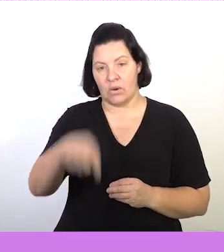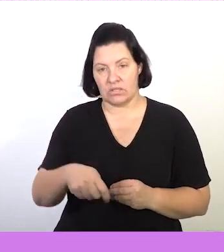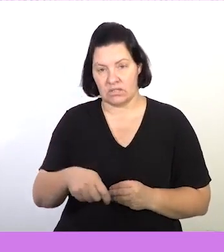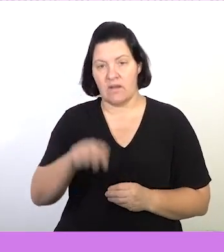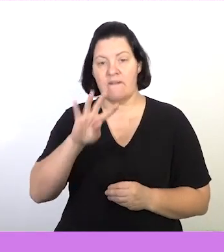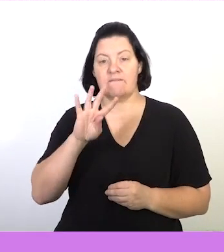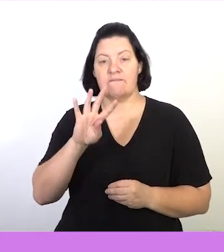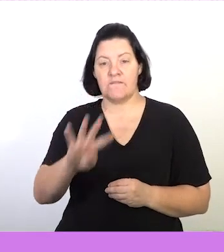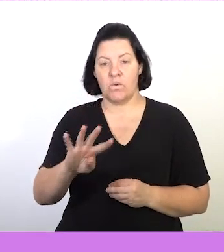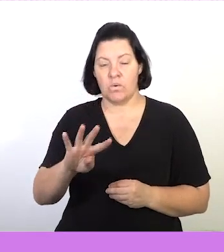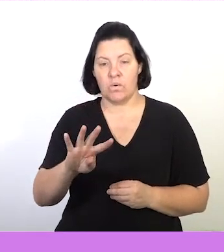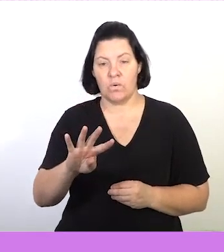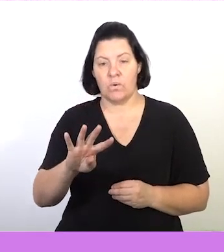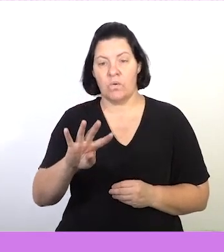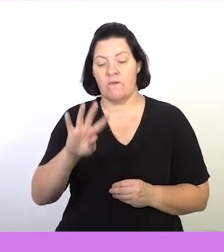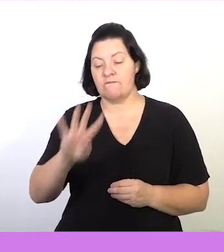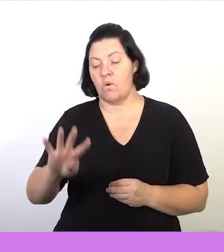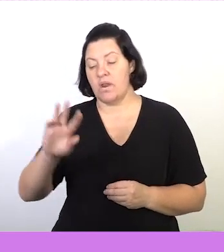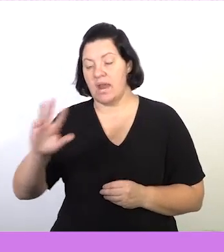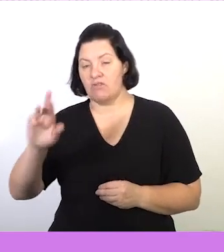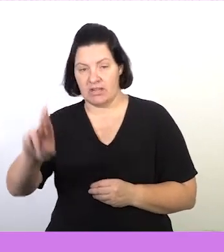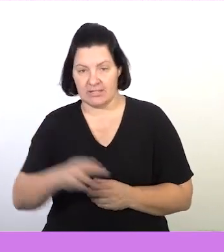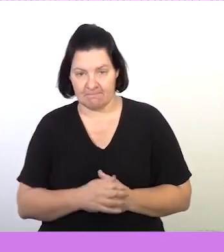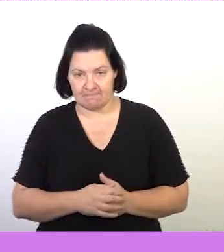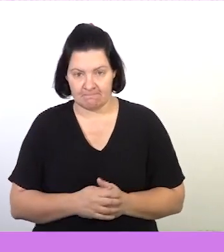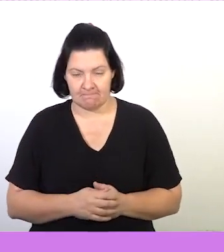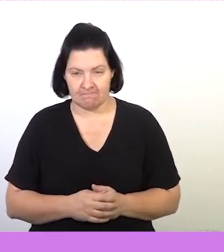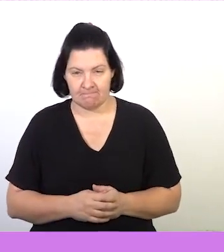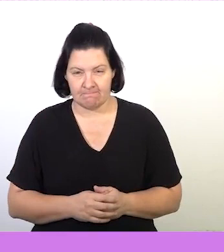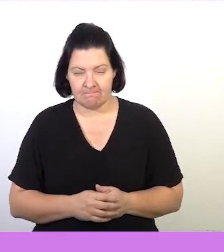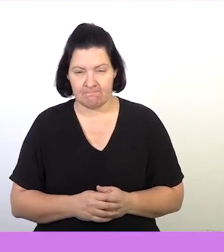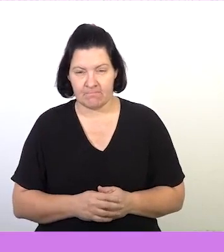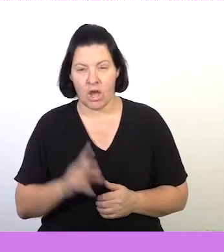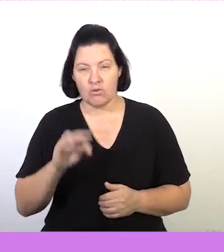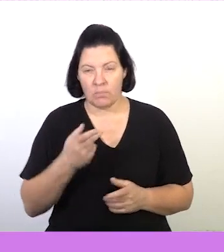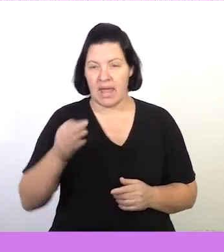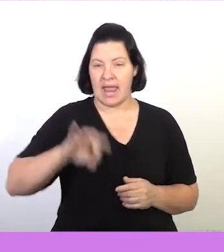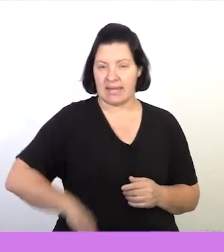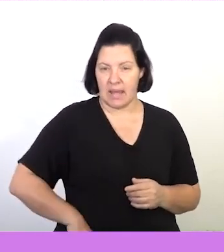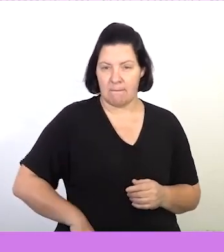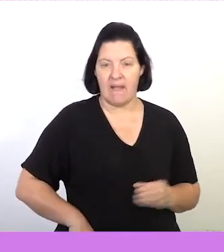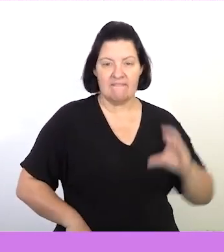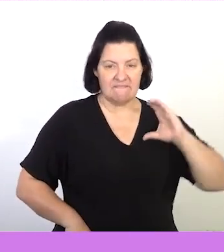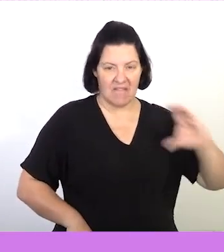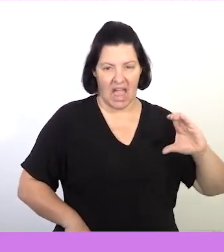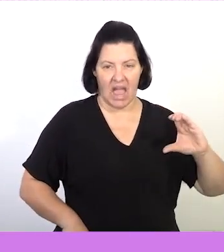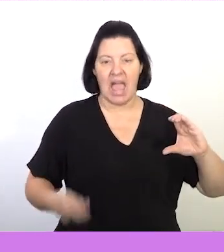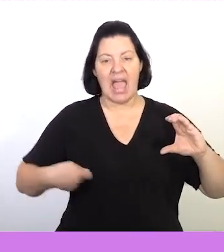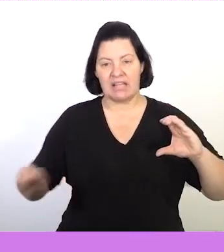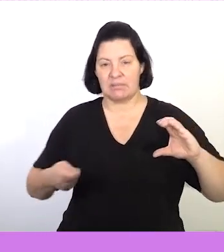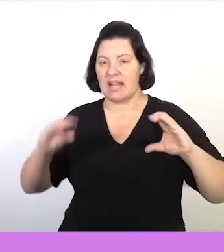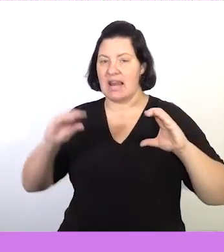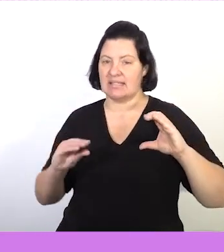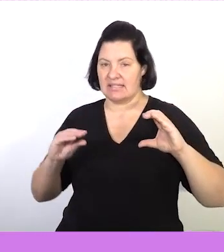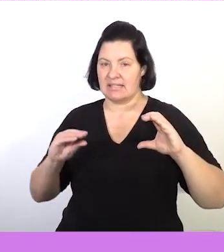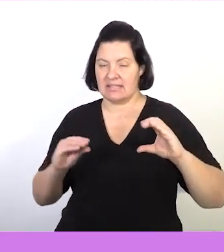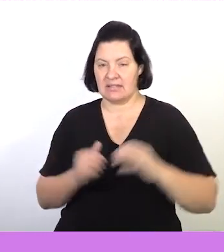,449 rand. As you can see Nomsa's income is definitely far more